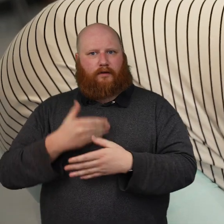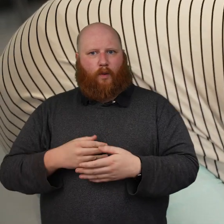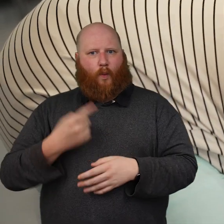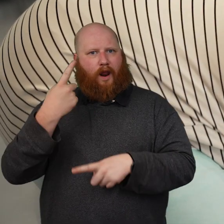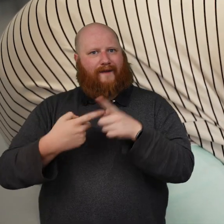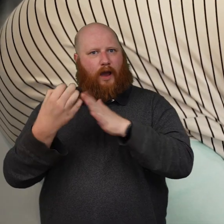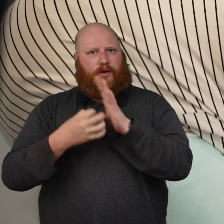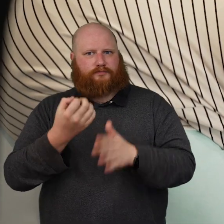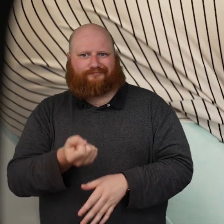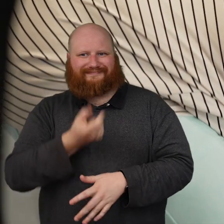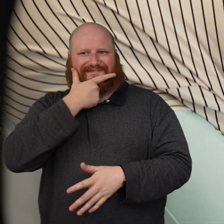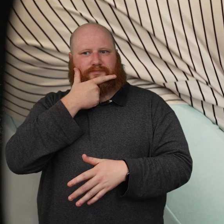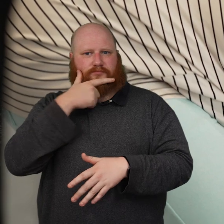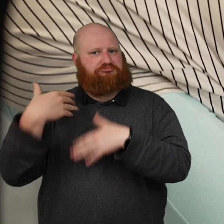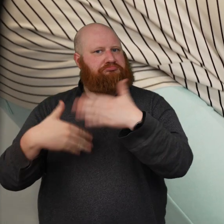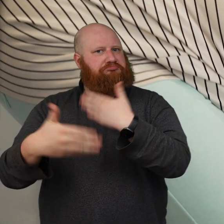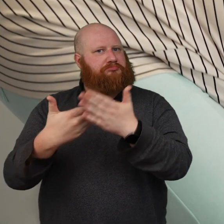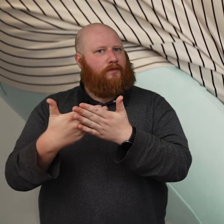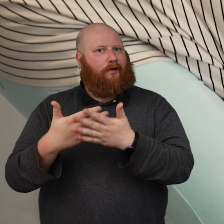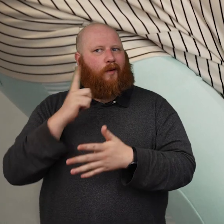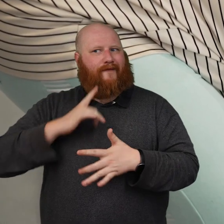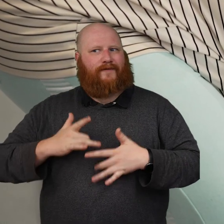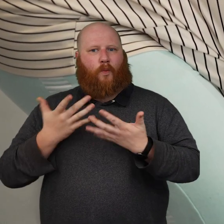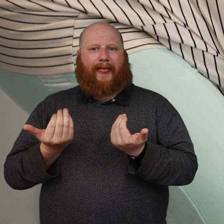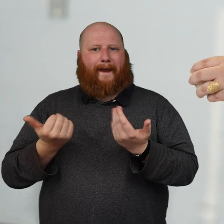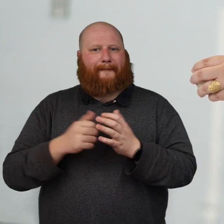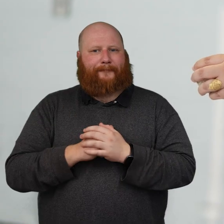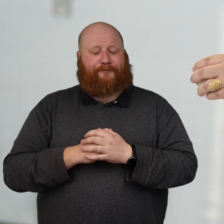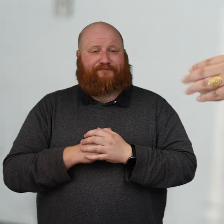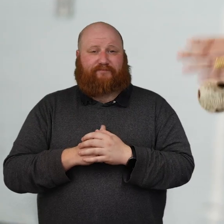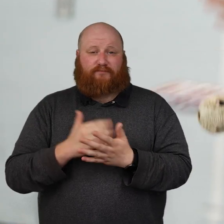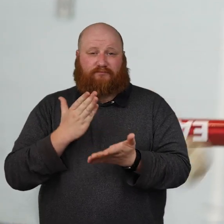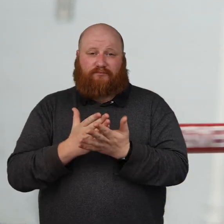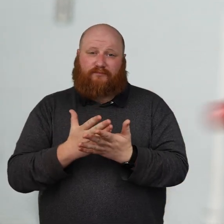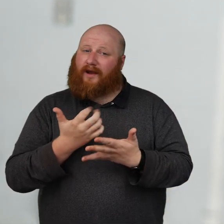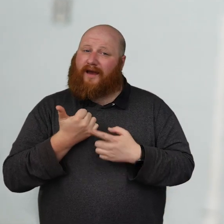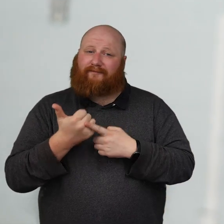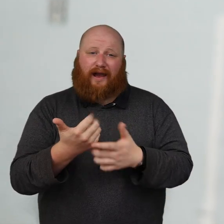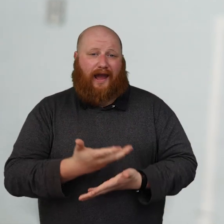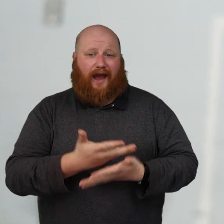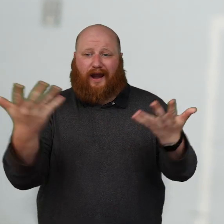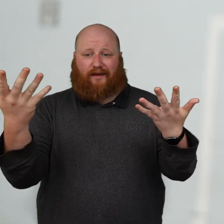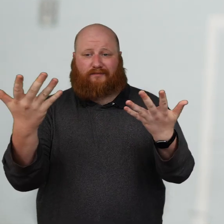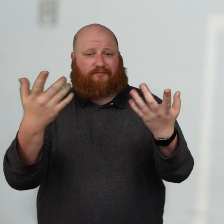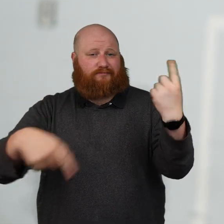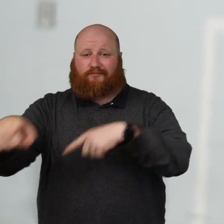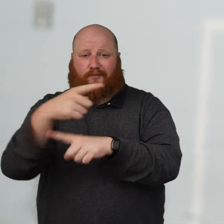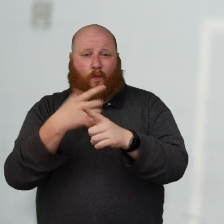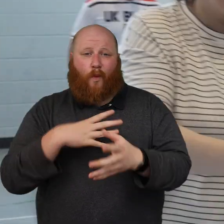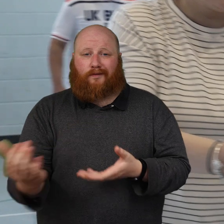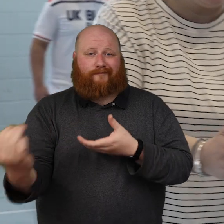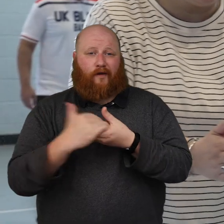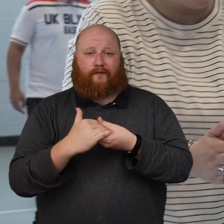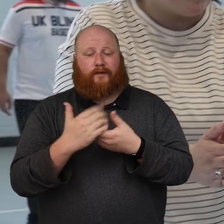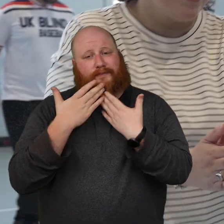I would recommend to anybody, know, don't think it's too hard. I know a lot of people, they have other conditions as well. Just come and have a go. We're really